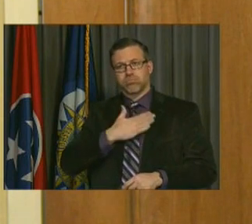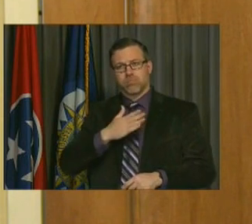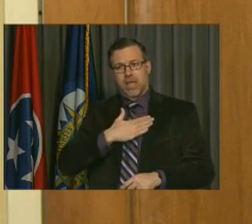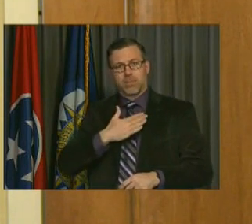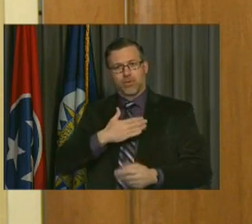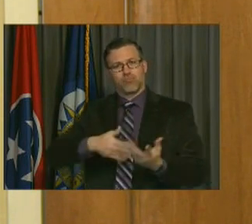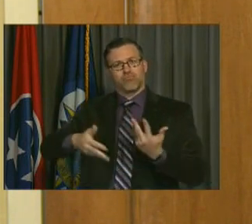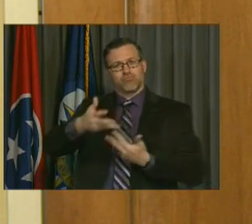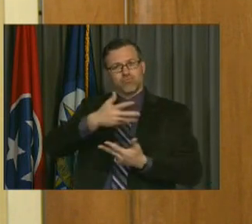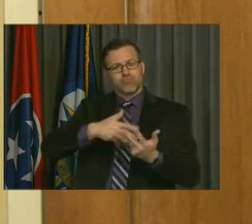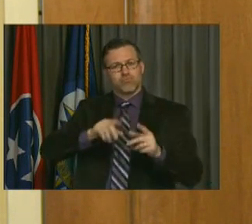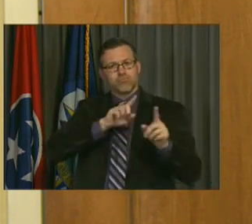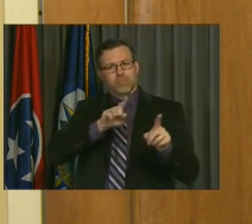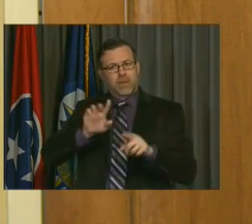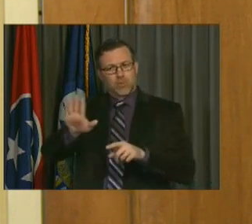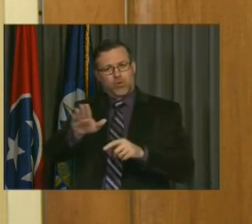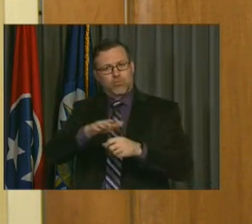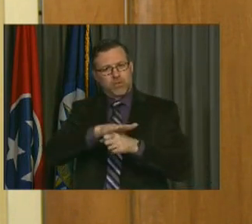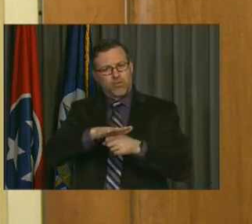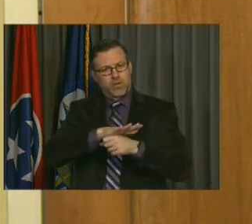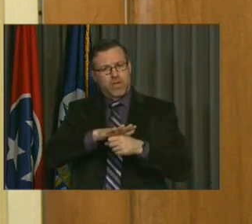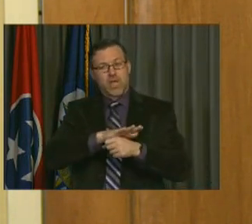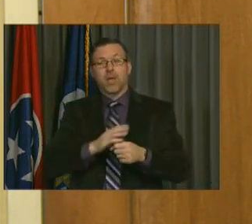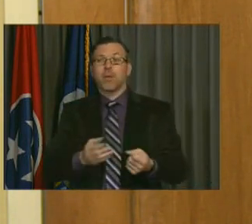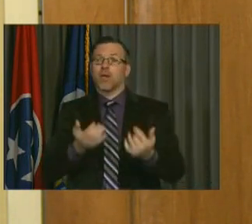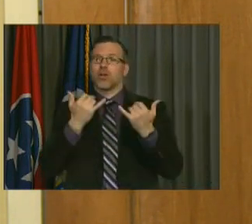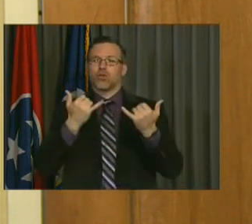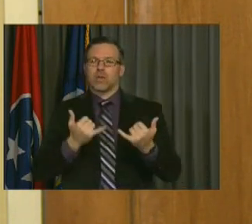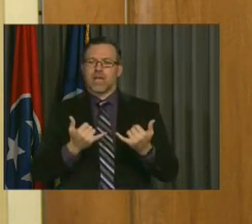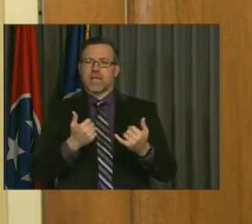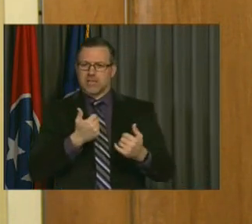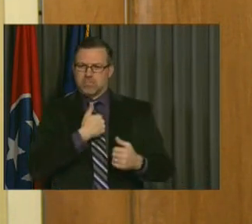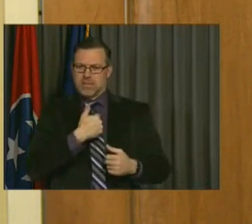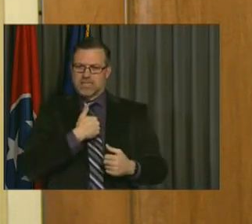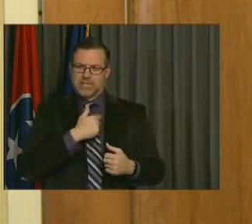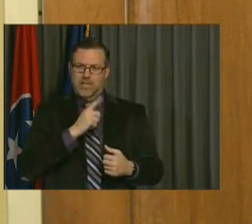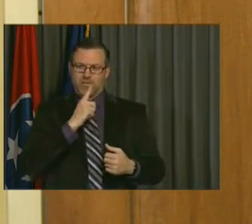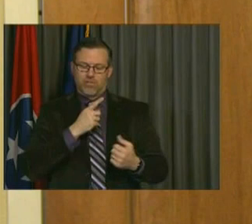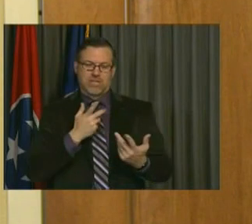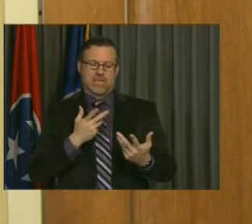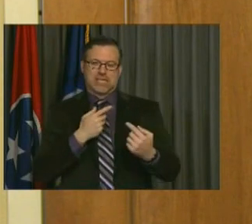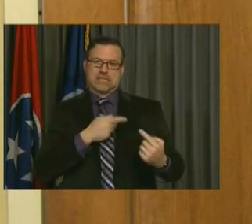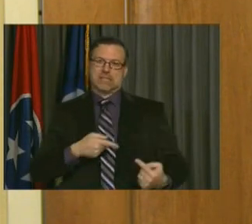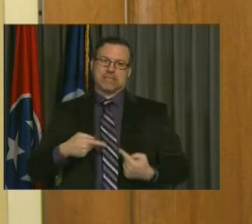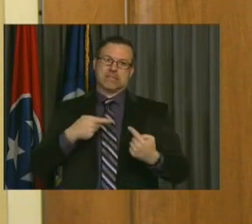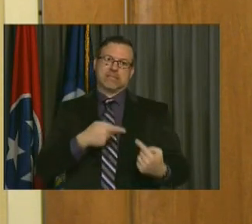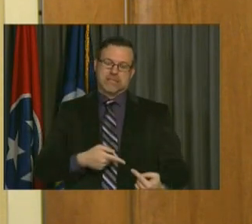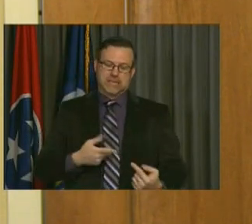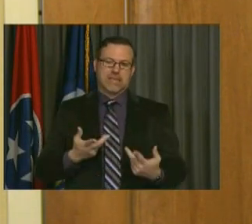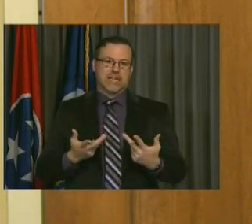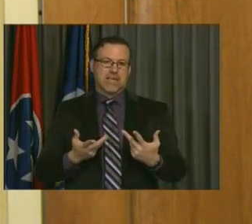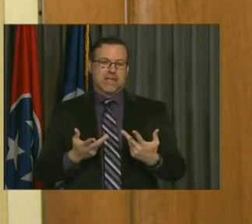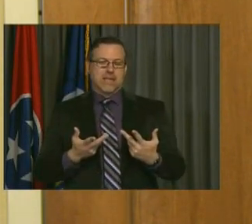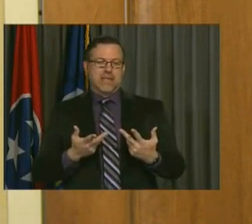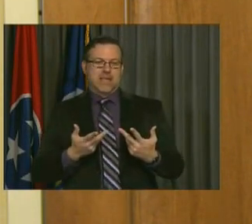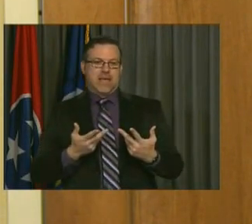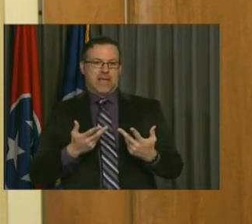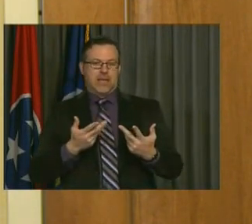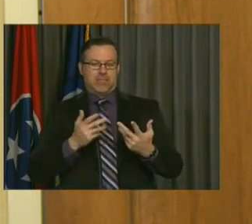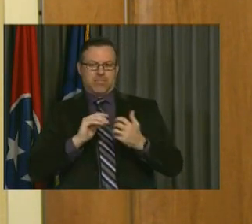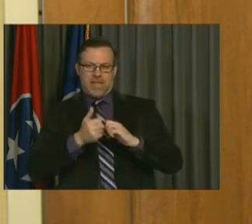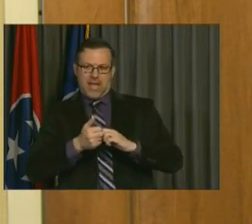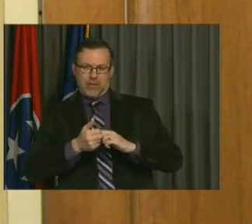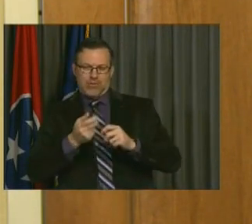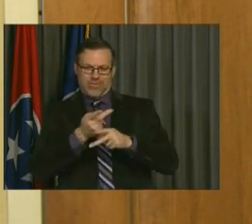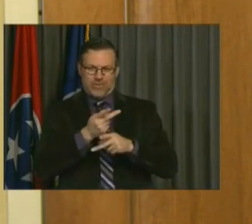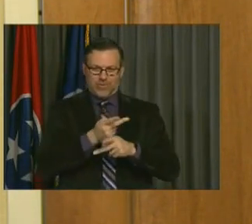may be just useful for today is that I too, you know, struggle giving every decimal right as we go about our business here. And certainly